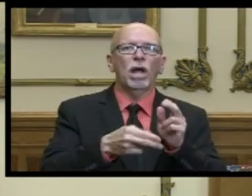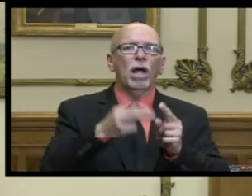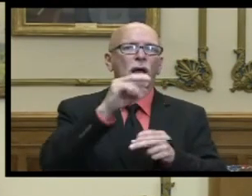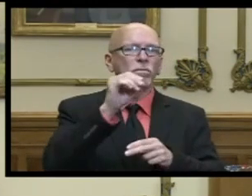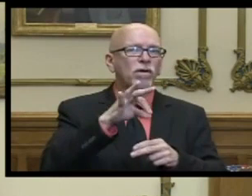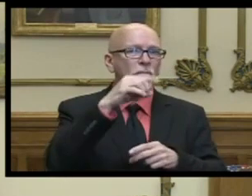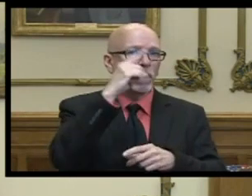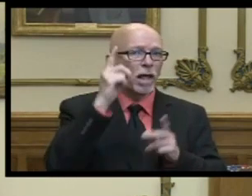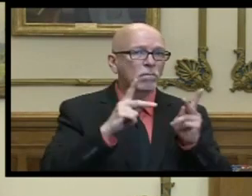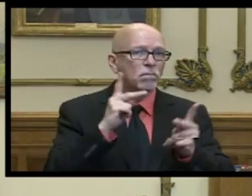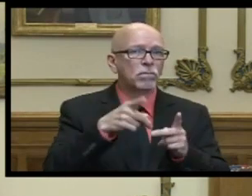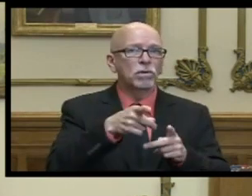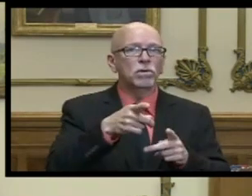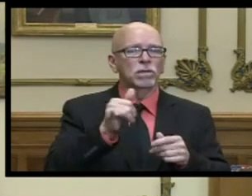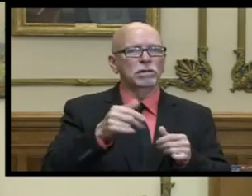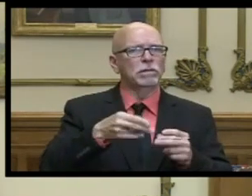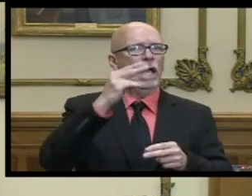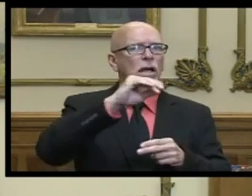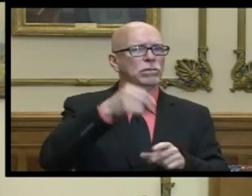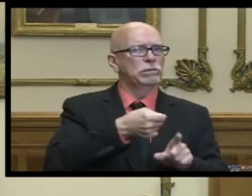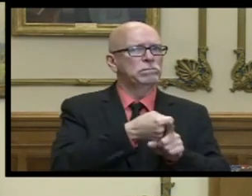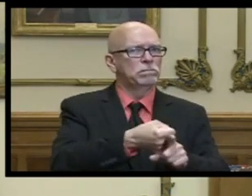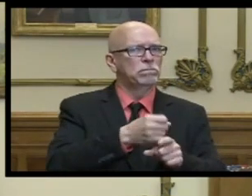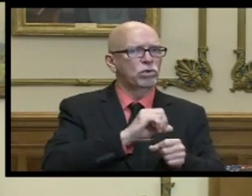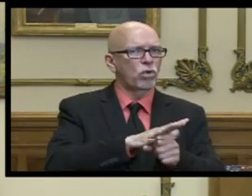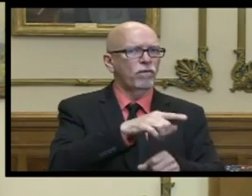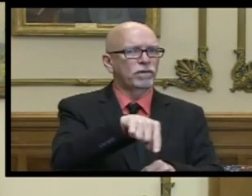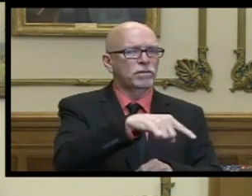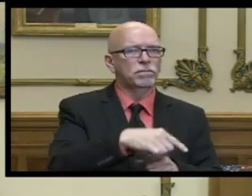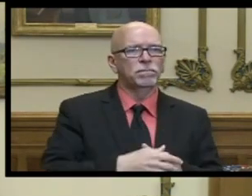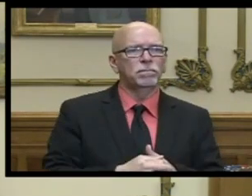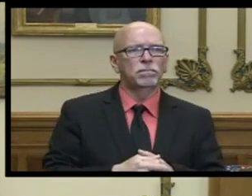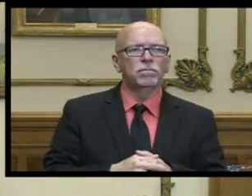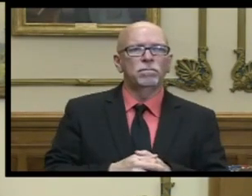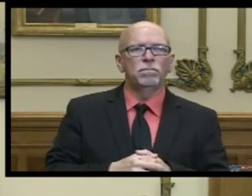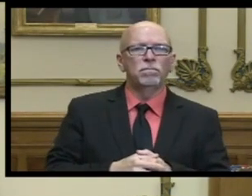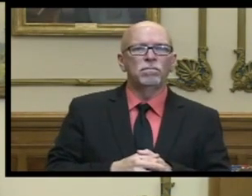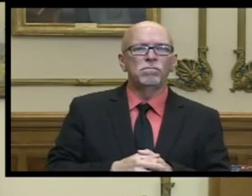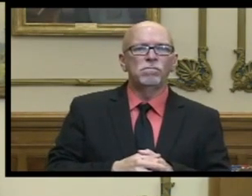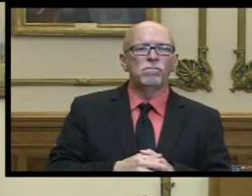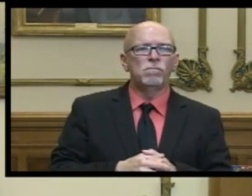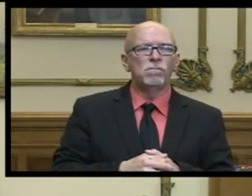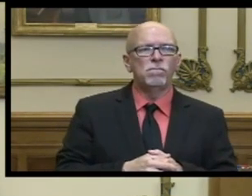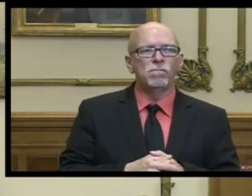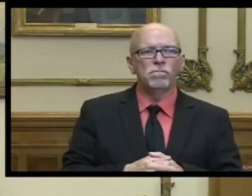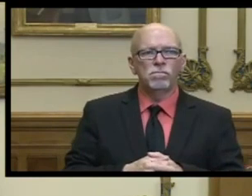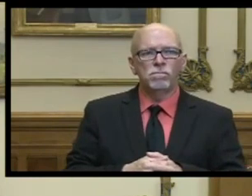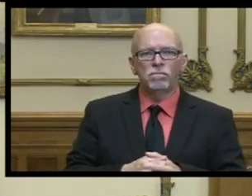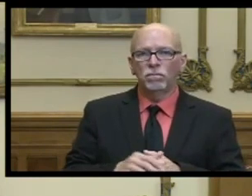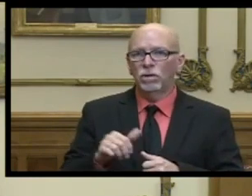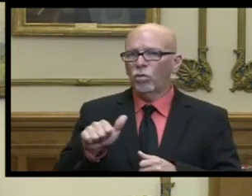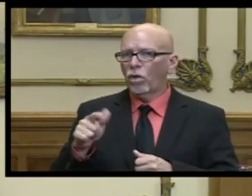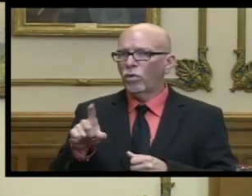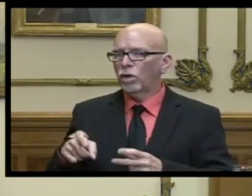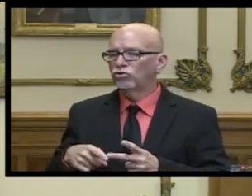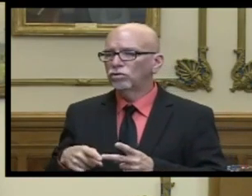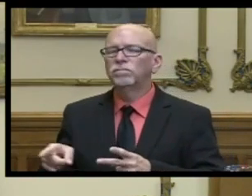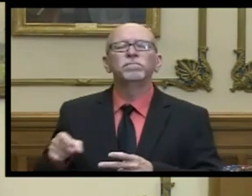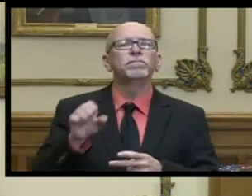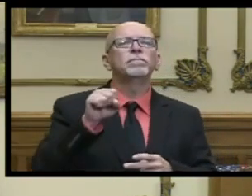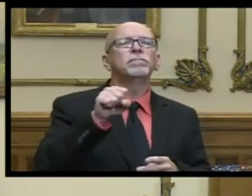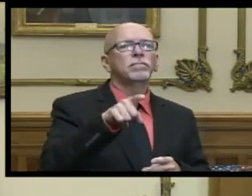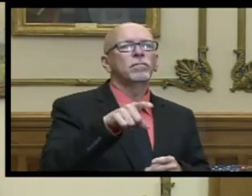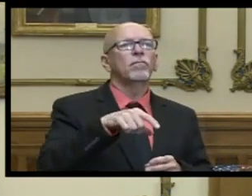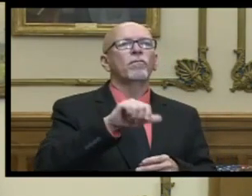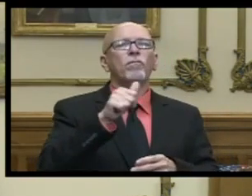black hoosiers that have been disproportionately affected by covet 19. did you say you had another one uh yeah